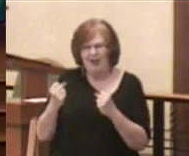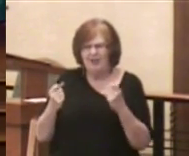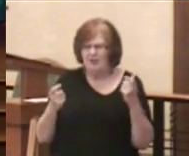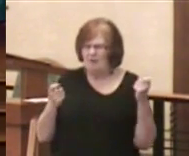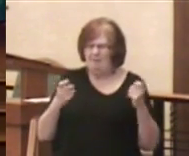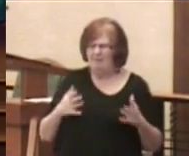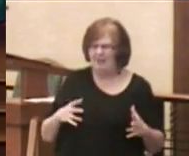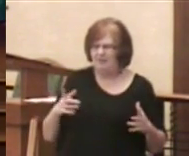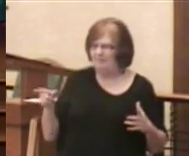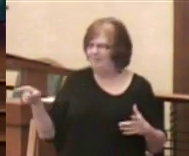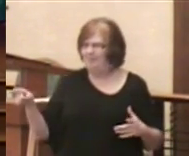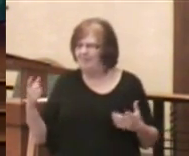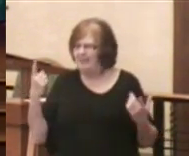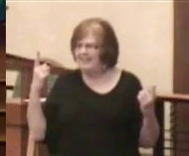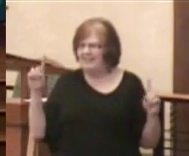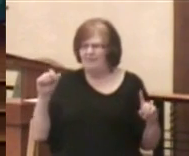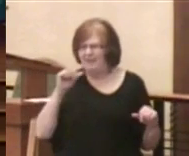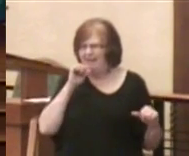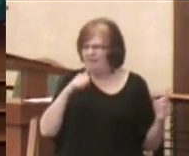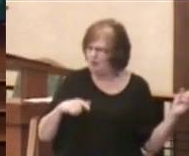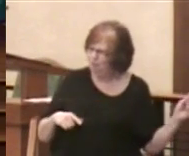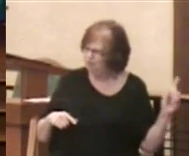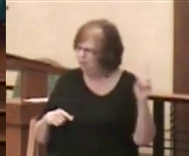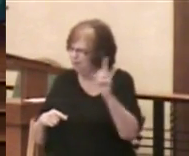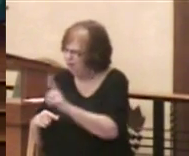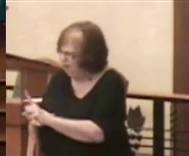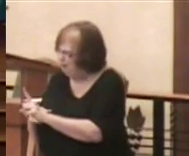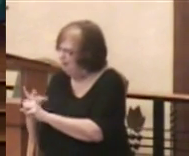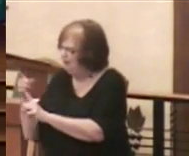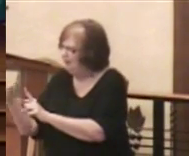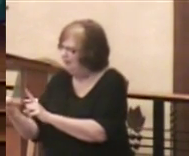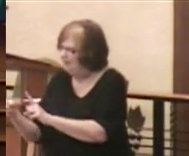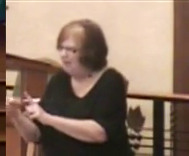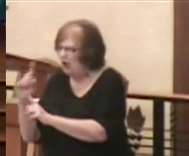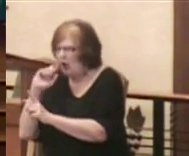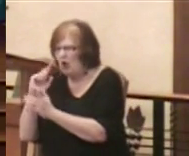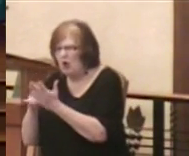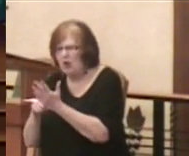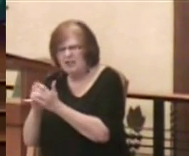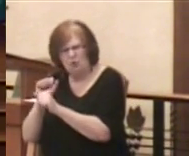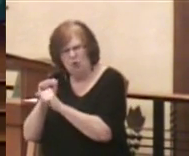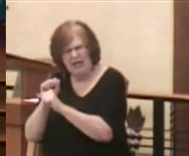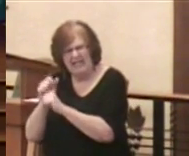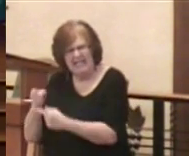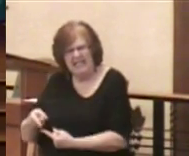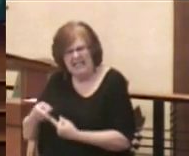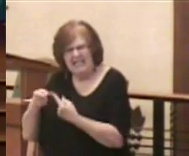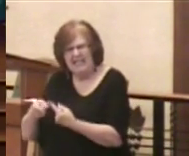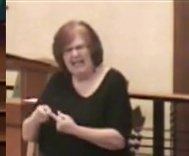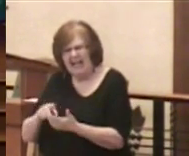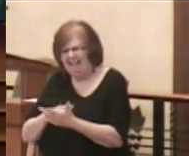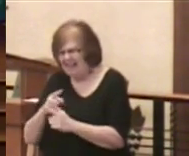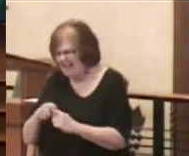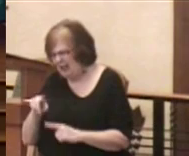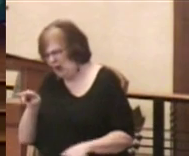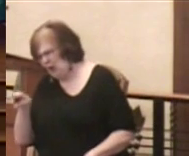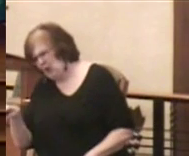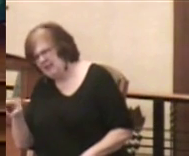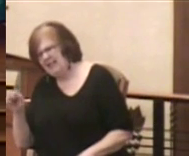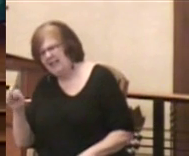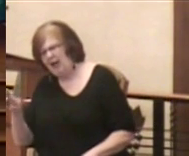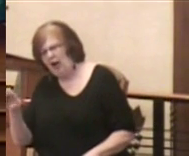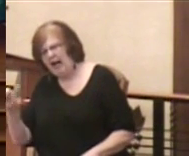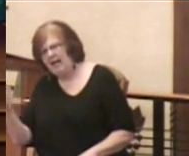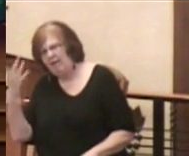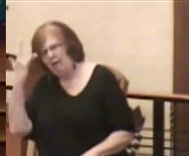what was the problem. Well, he walked out to the car and he noticed her working very hard, and then he looked in the car and there was another